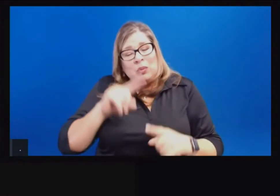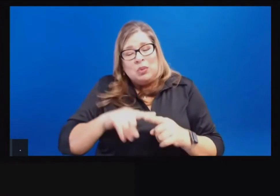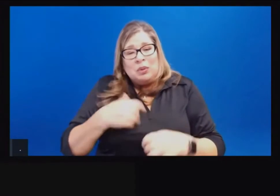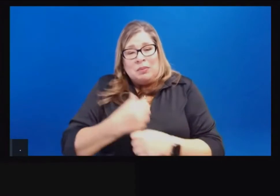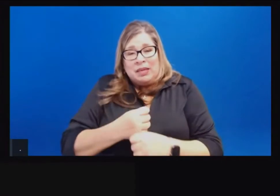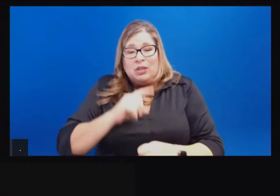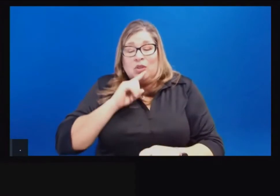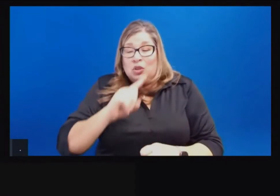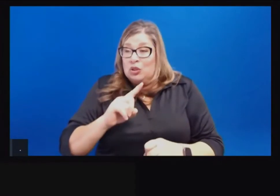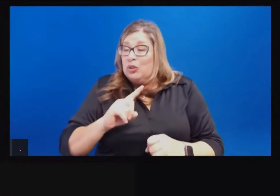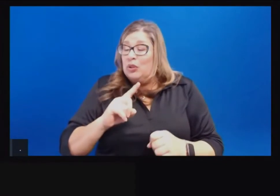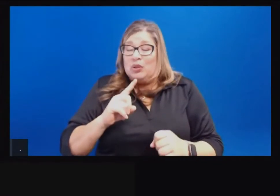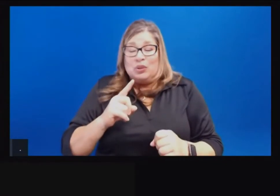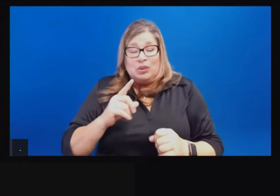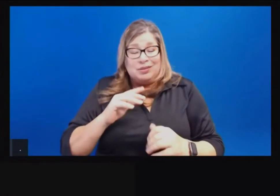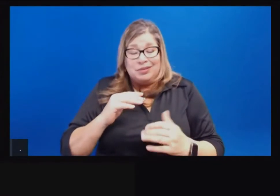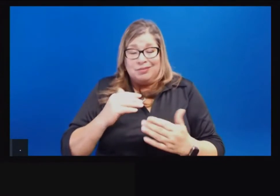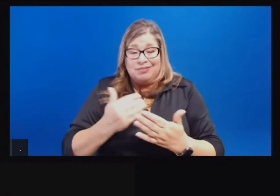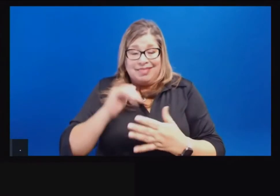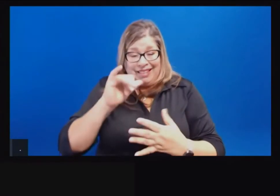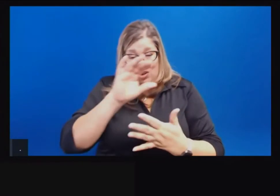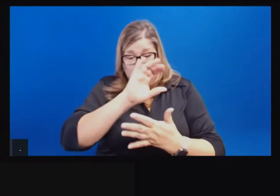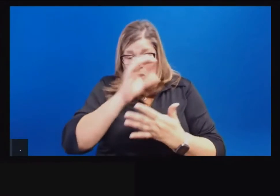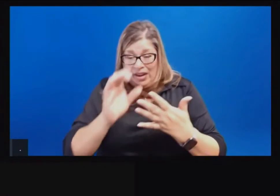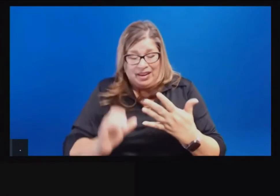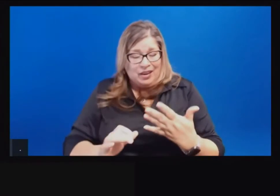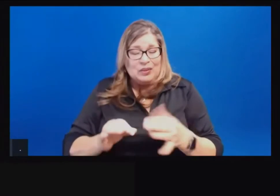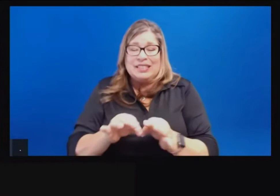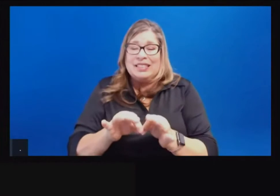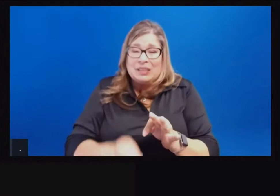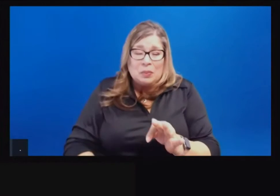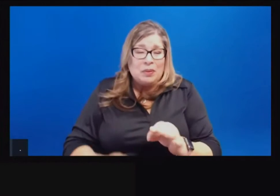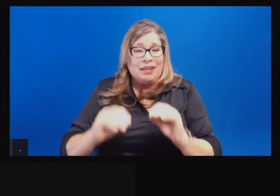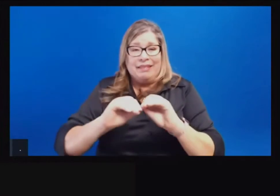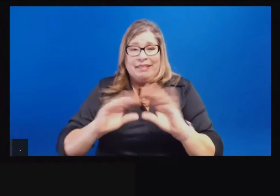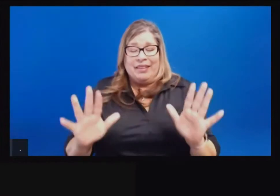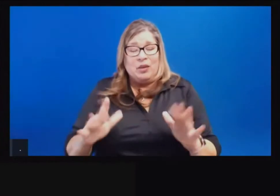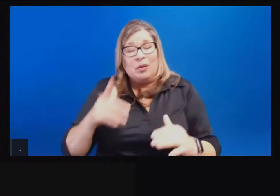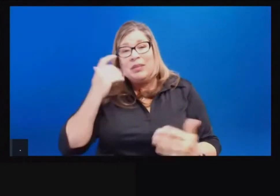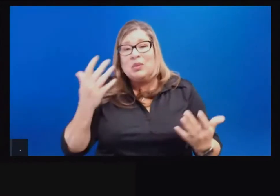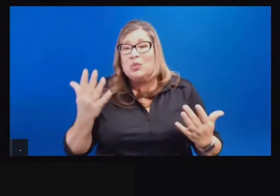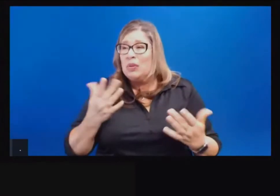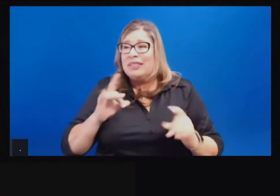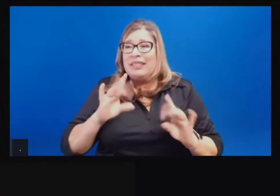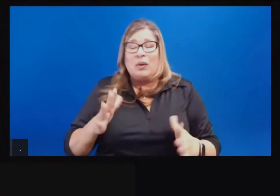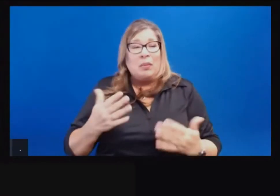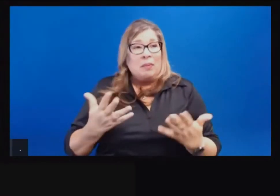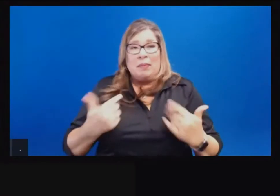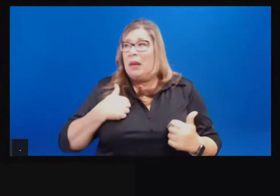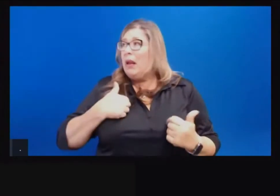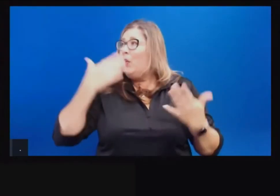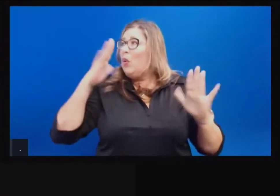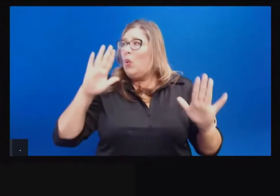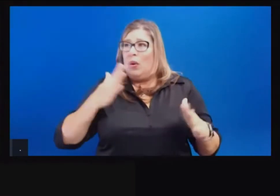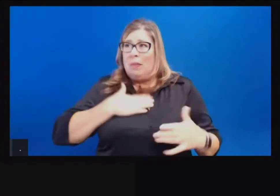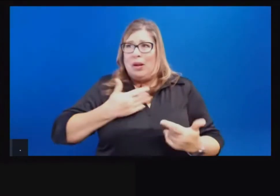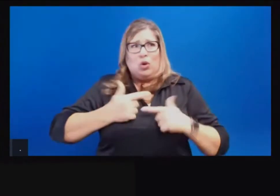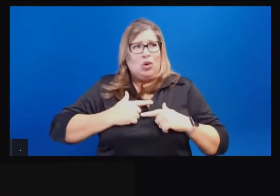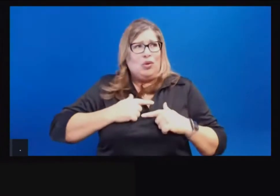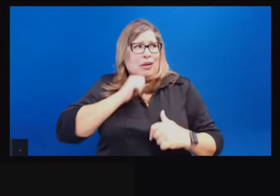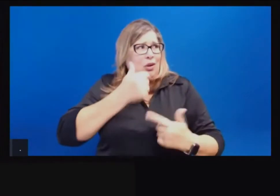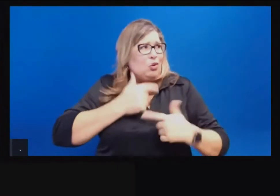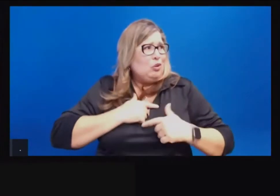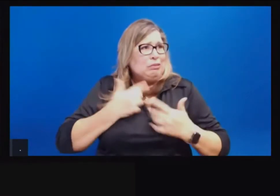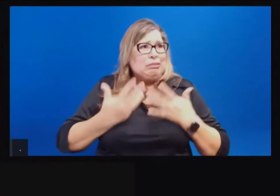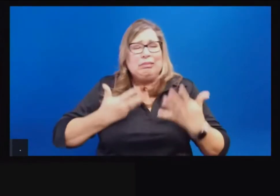communication is simple, well understood, because the worst thing is when people don't know where they are in the line and trying to communicate that as clearly